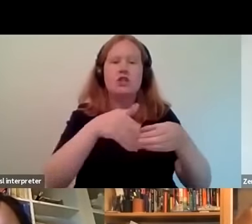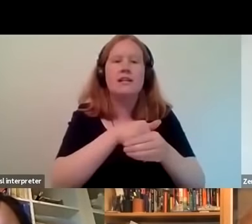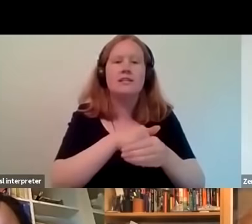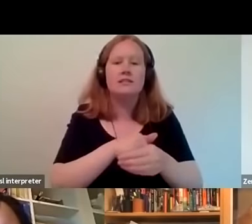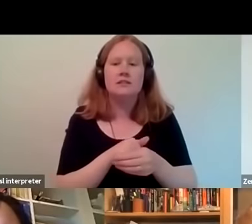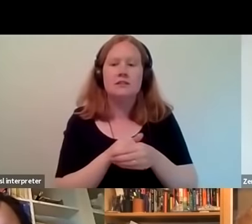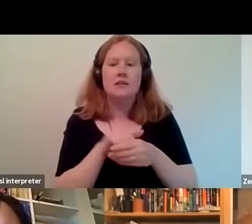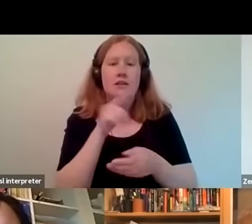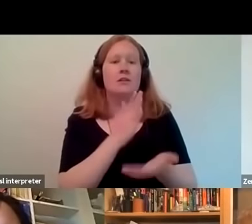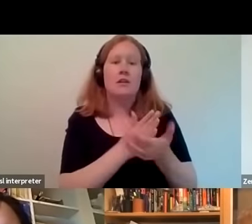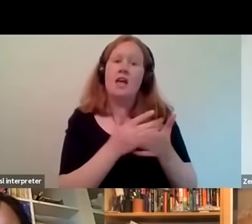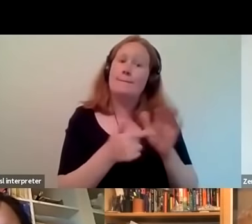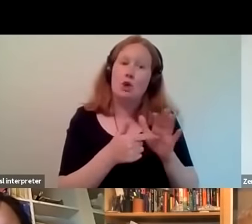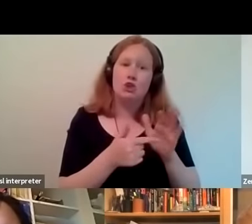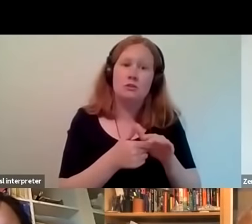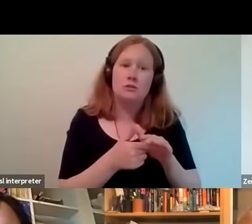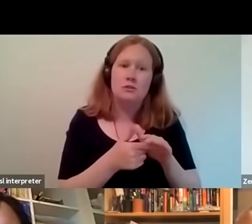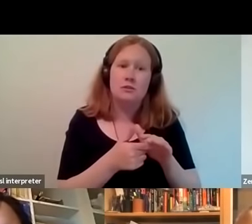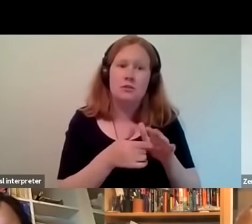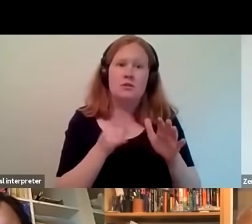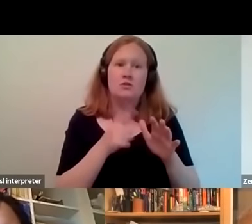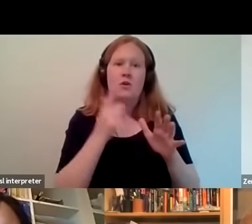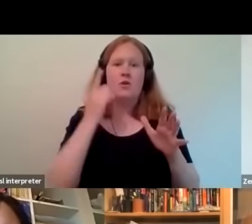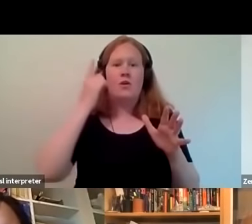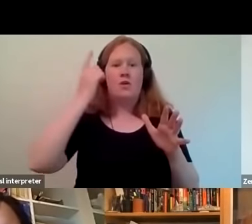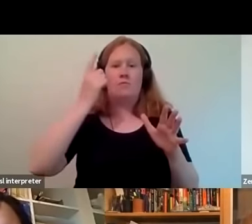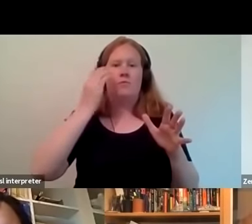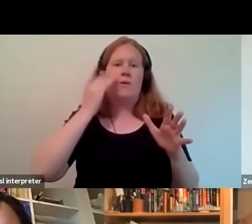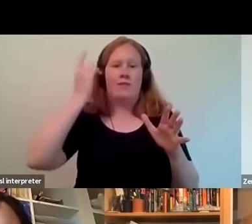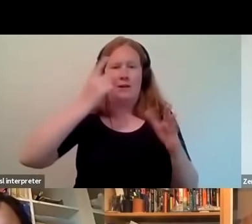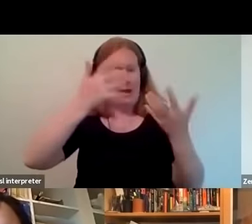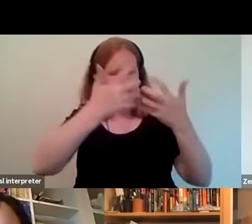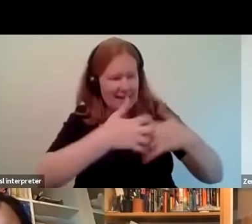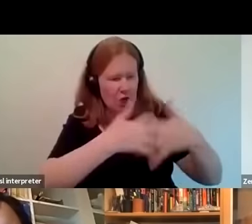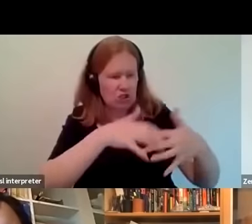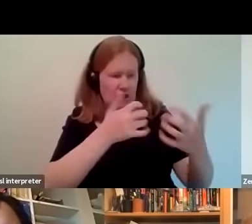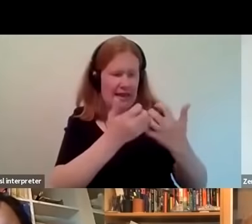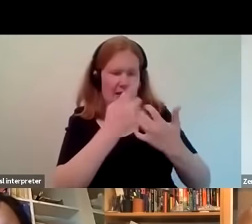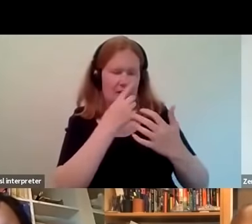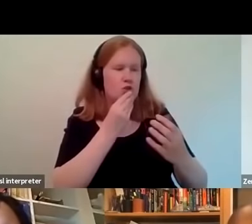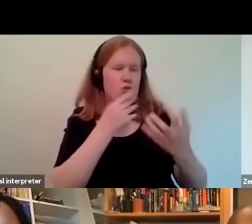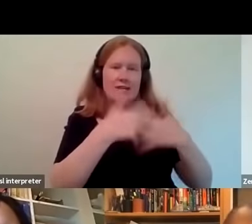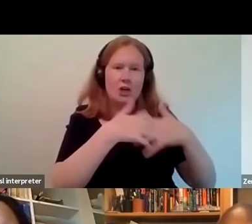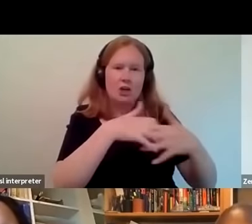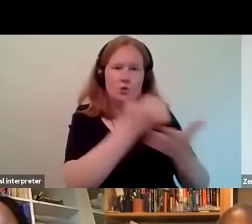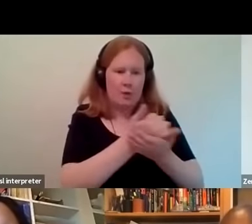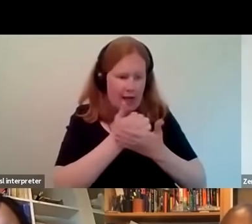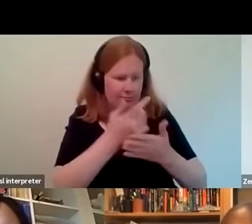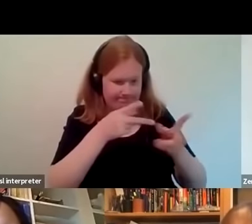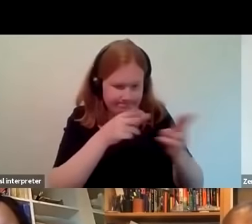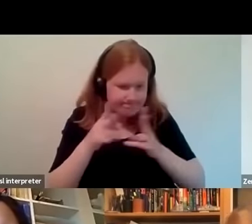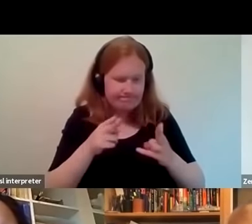important the whole uh understanding of the technology uh alongside how you